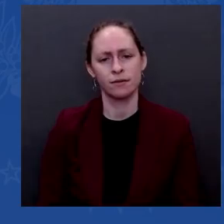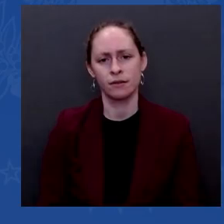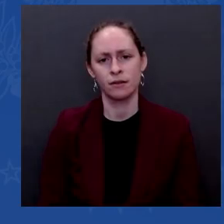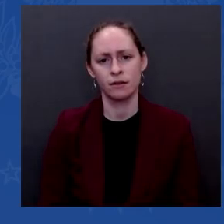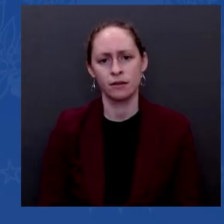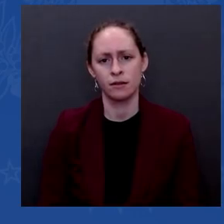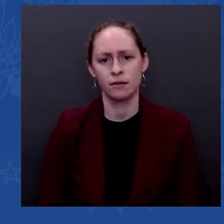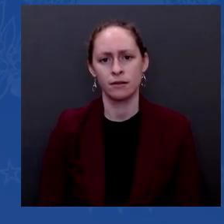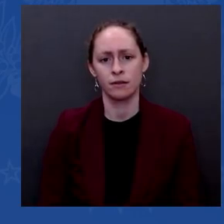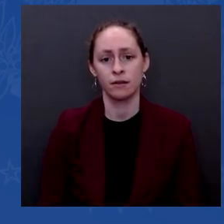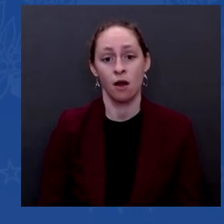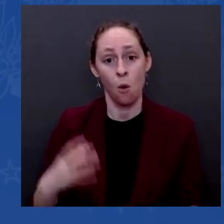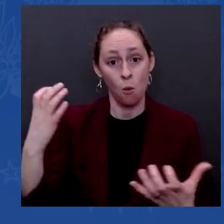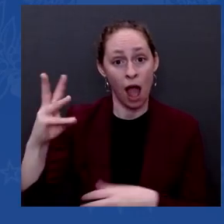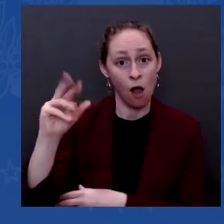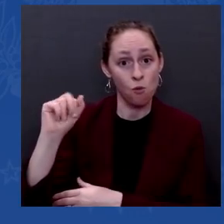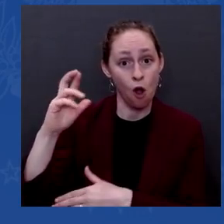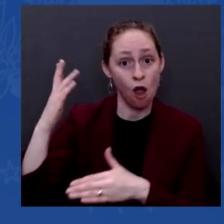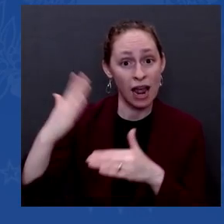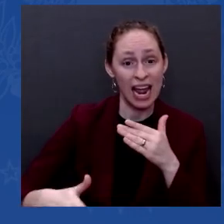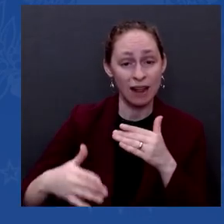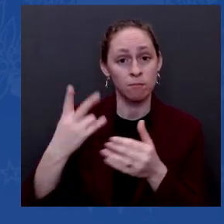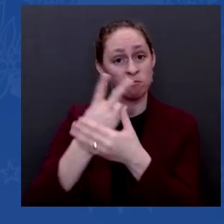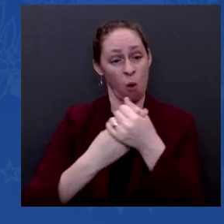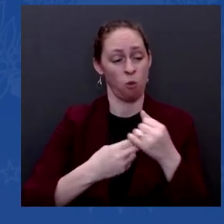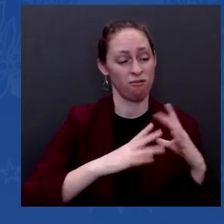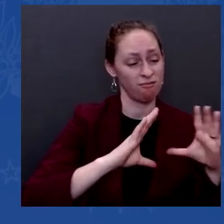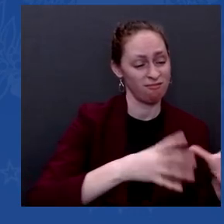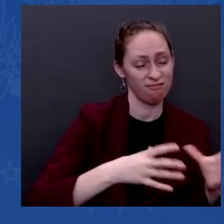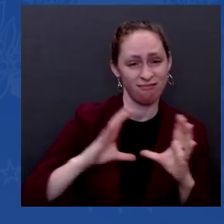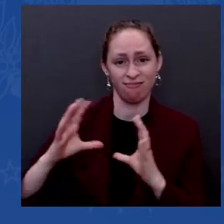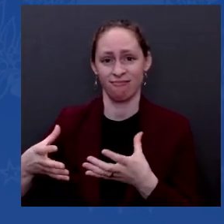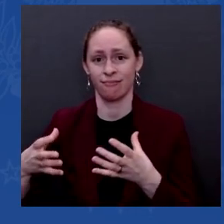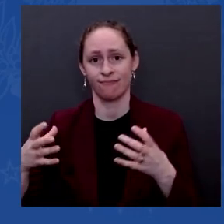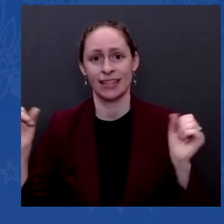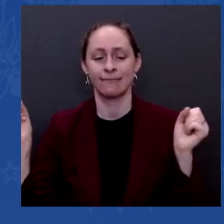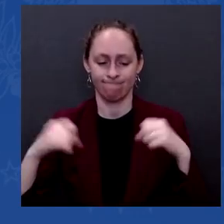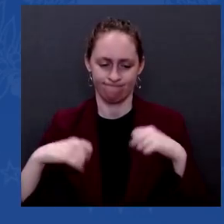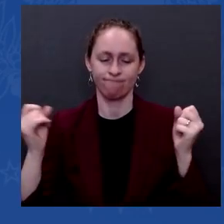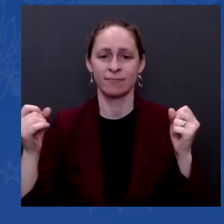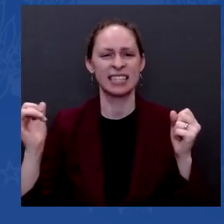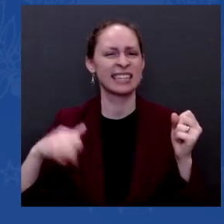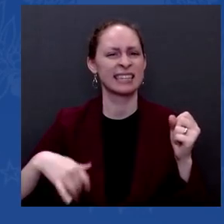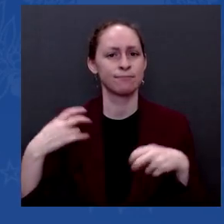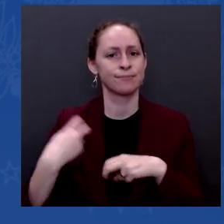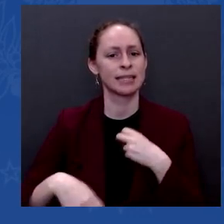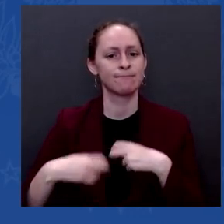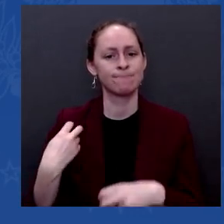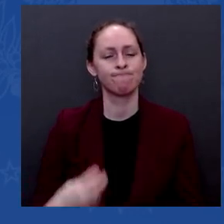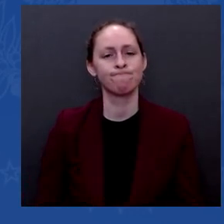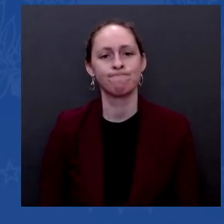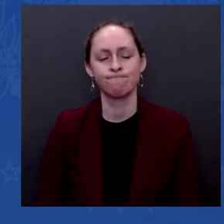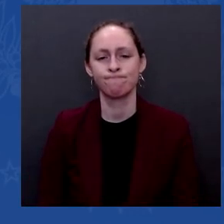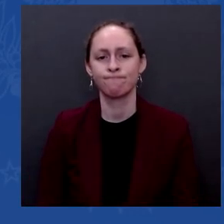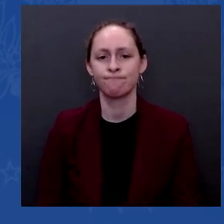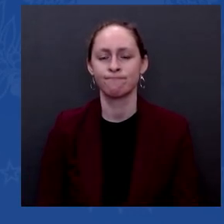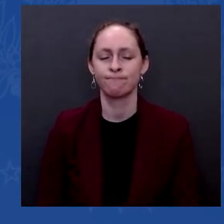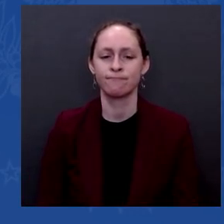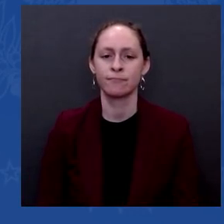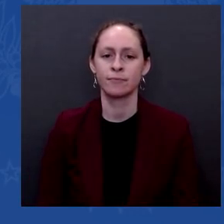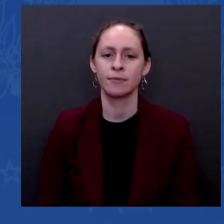Yes. Thank you very much for this honor. James Rosen with Newsmax. I'd like to I'd like to raise a delicate